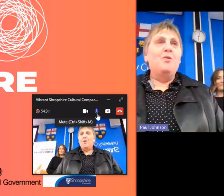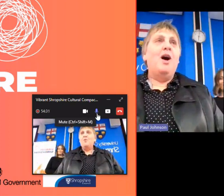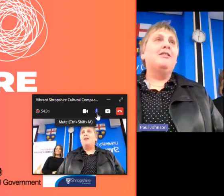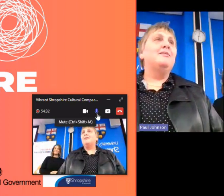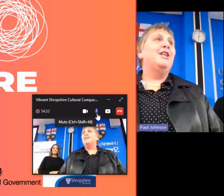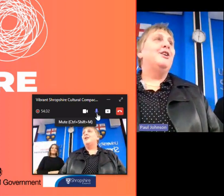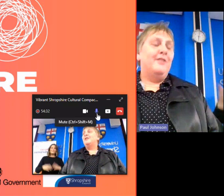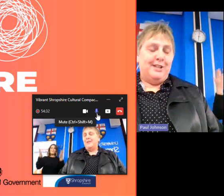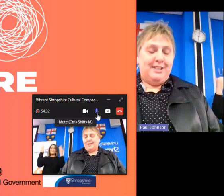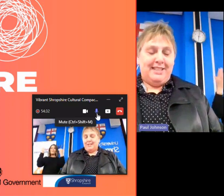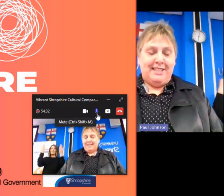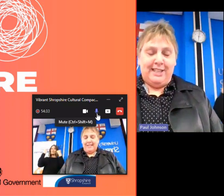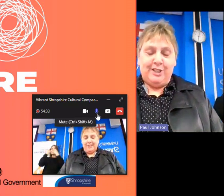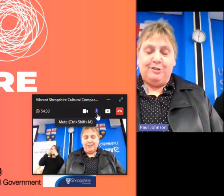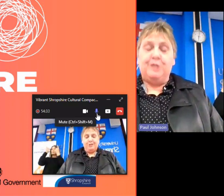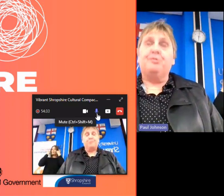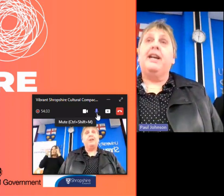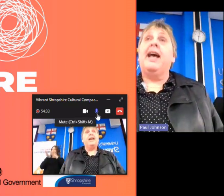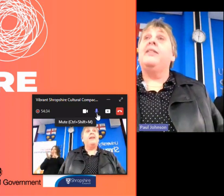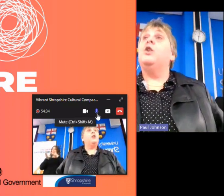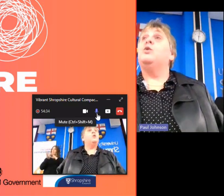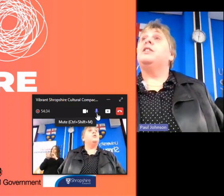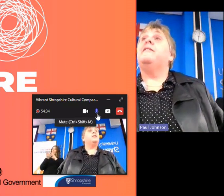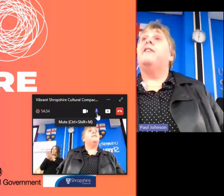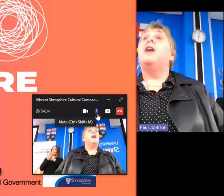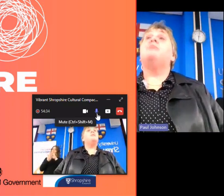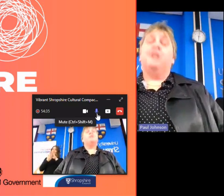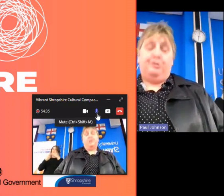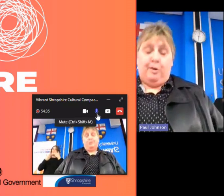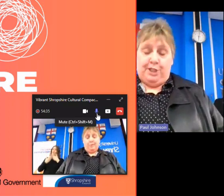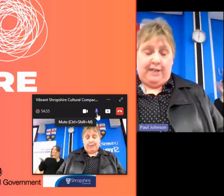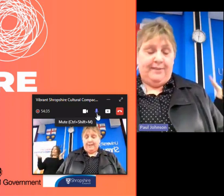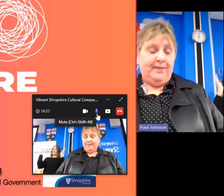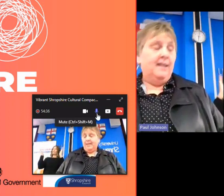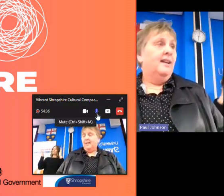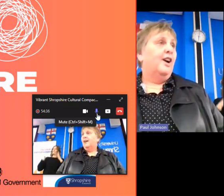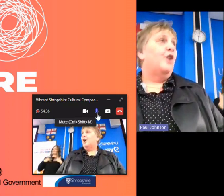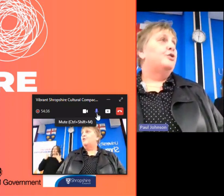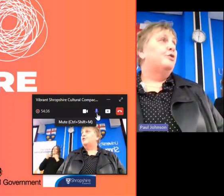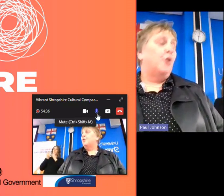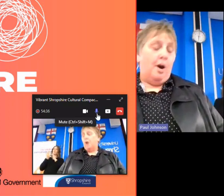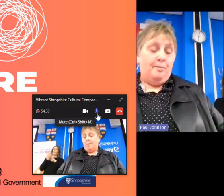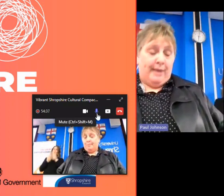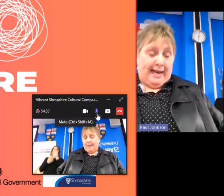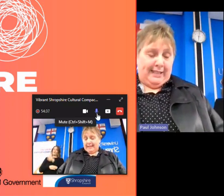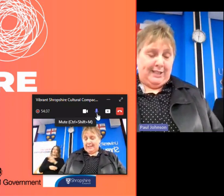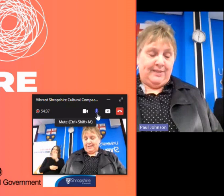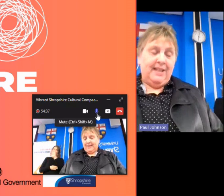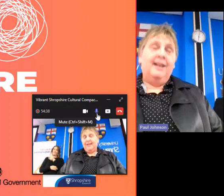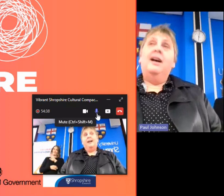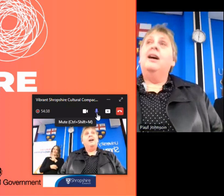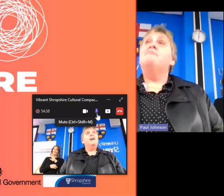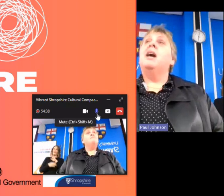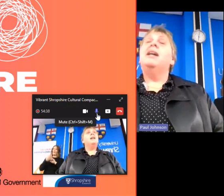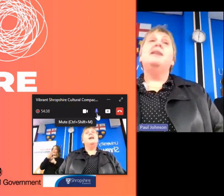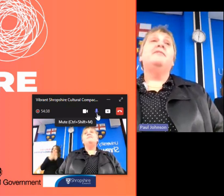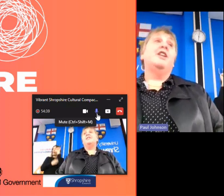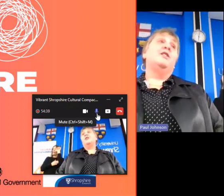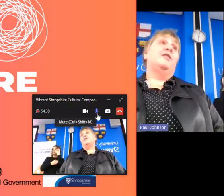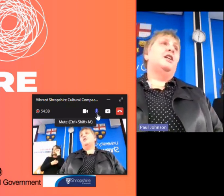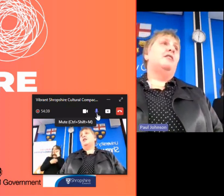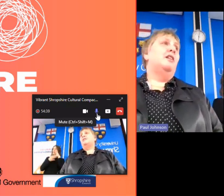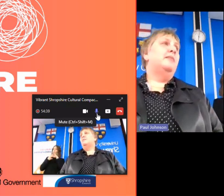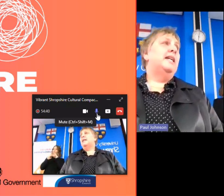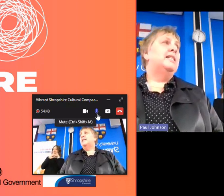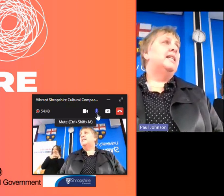uh welcome to university center shrewsbury and the launch of vibrant shrewsbury a cultural compact my